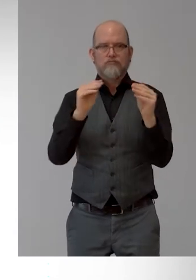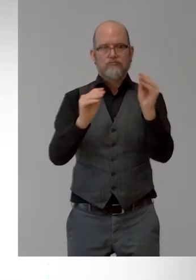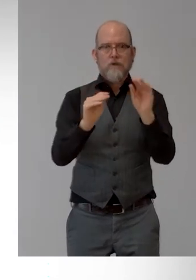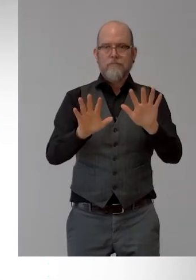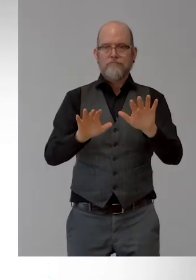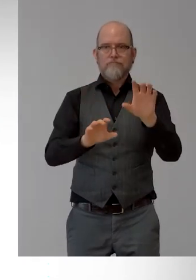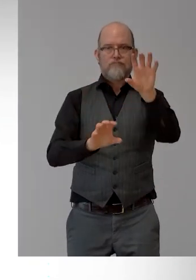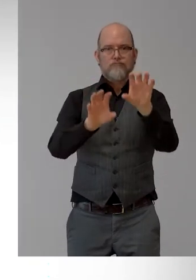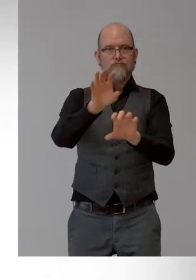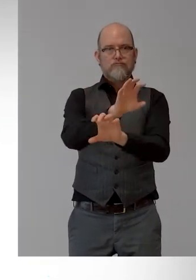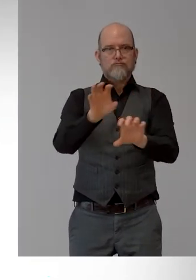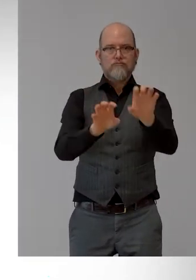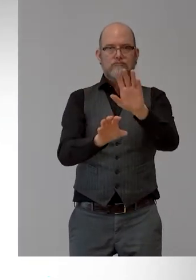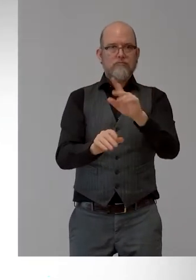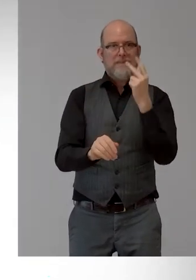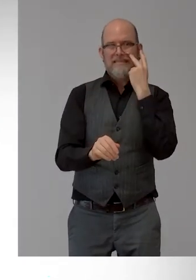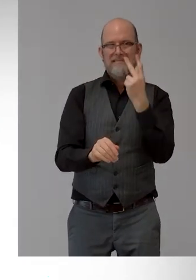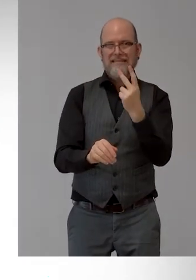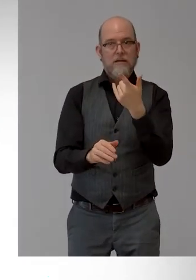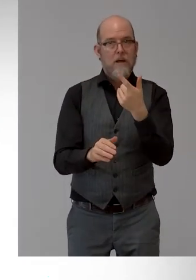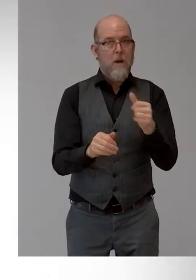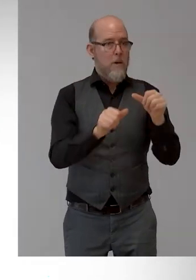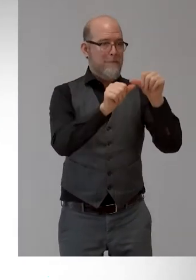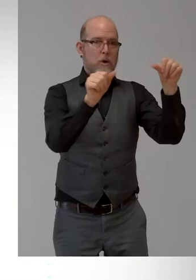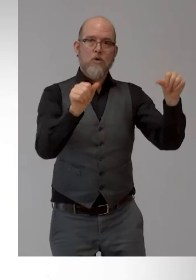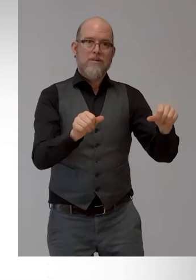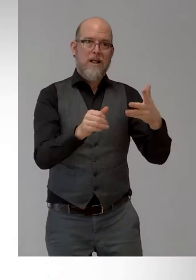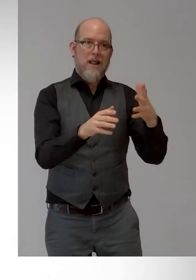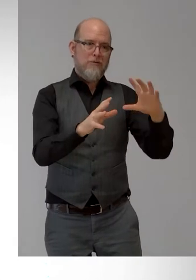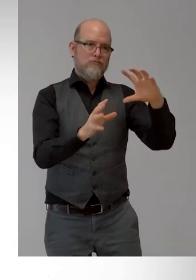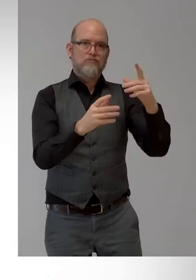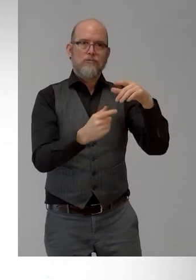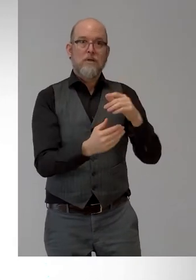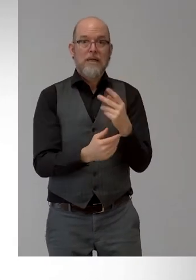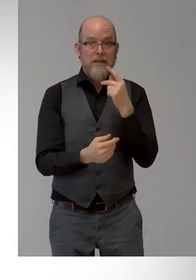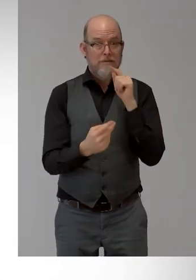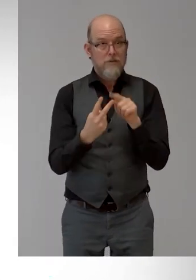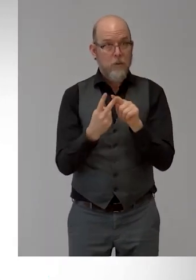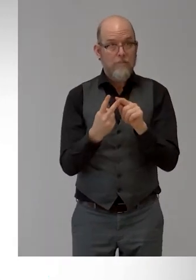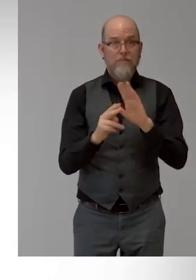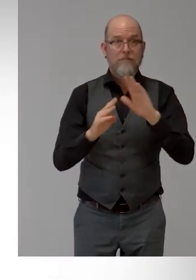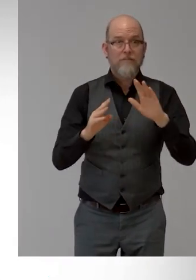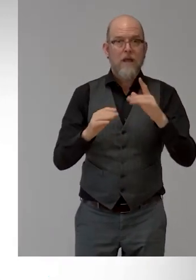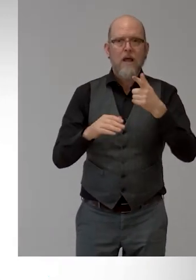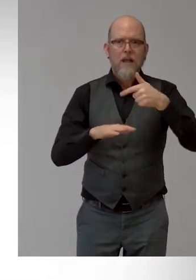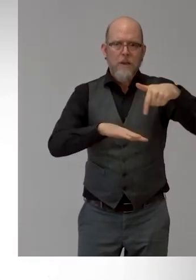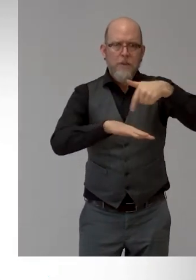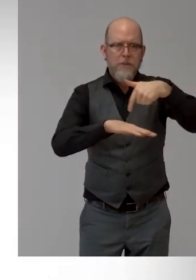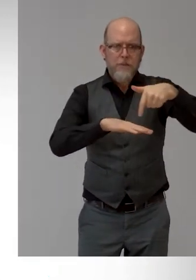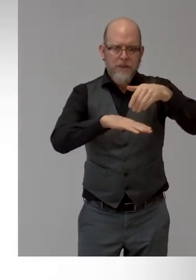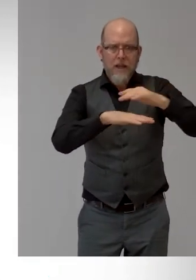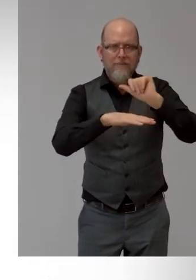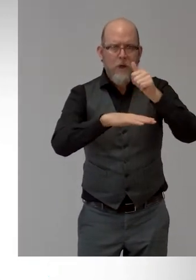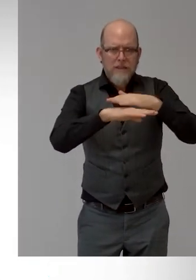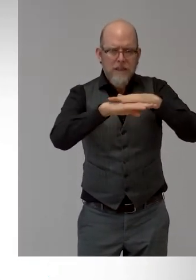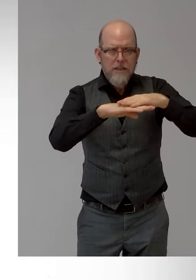when you're happy with your finished model, you're ready for stage 2 slicing. Once you have your 3D model, it is sent to